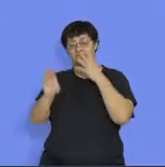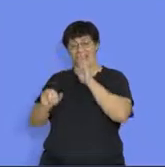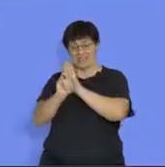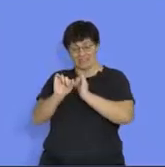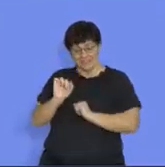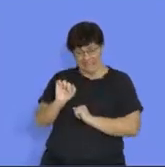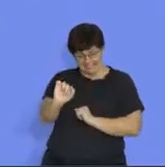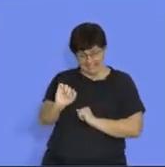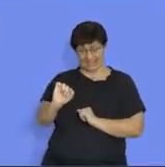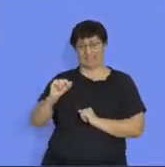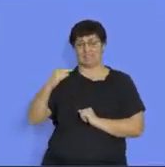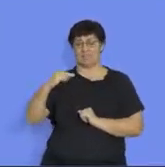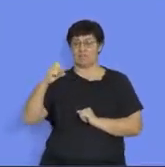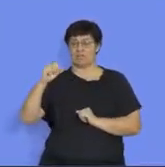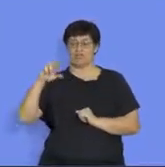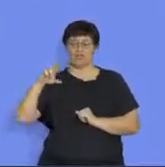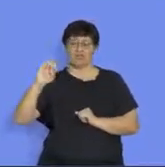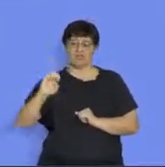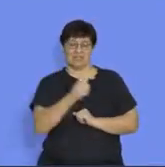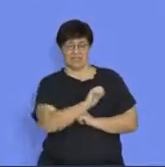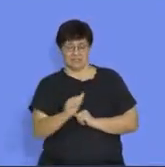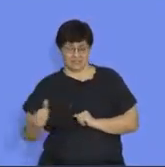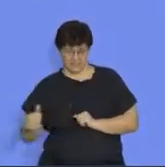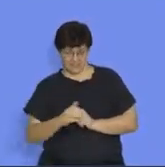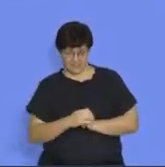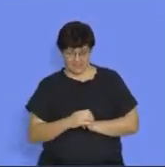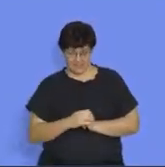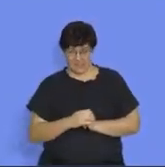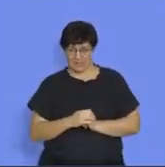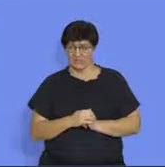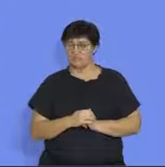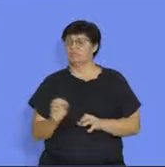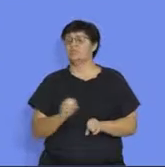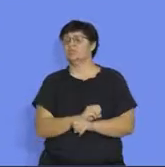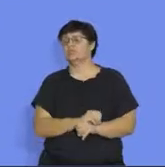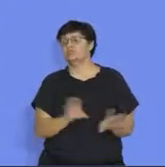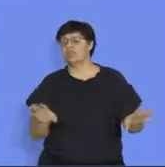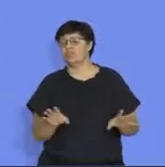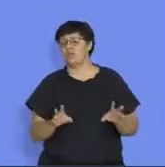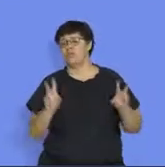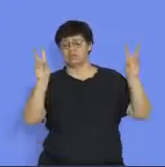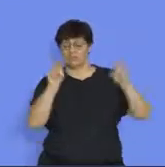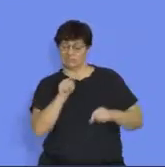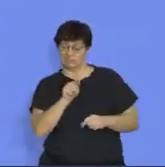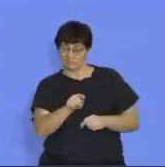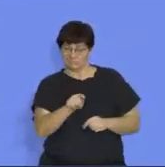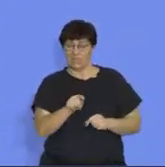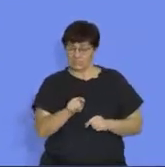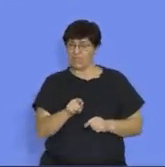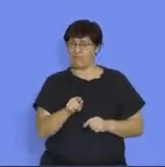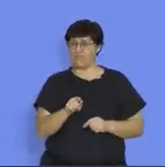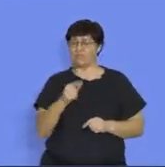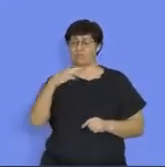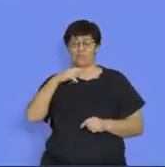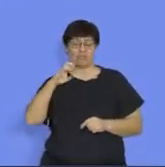a geometric sequence. A bit later, I'm going to define the general term for a geometric sequence so that we can